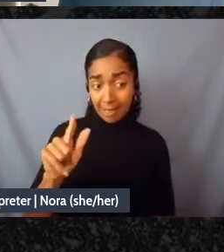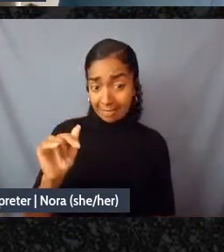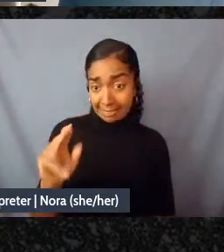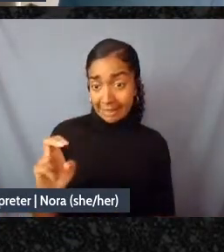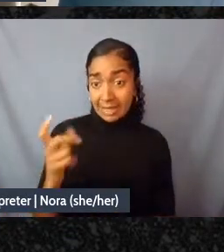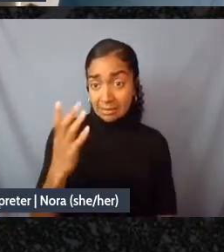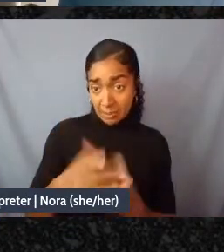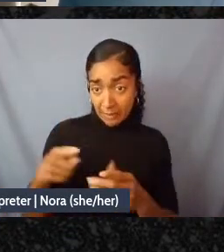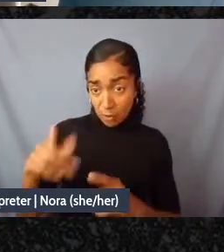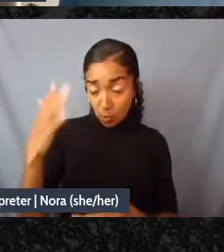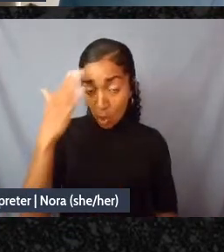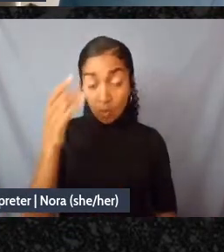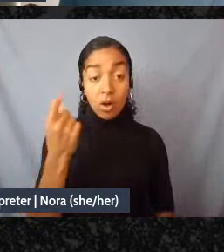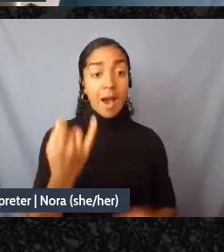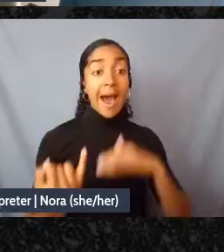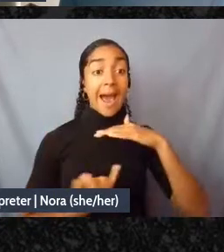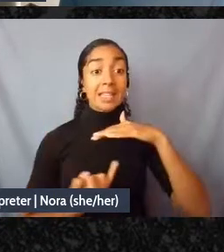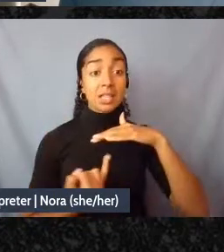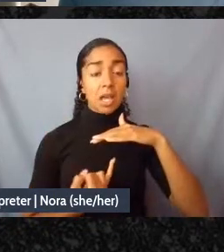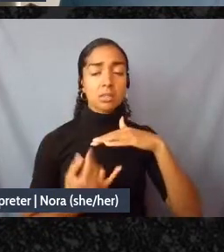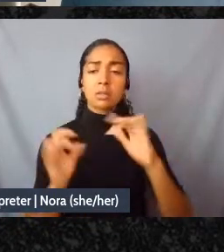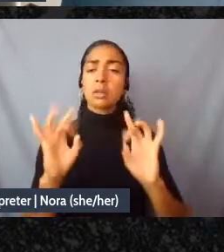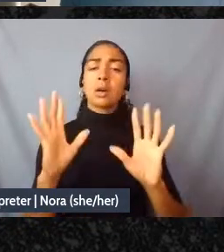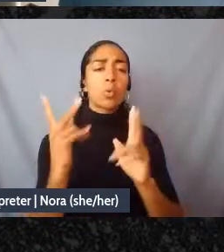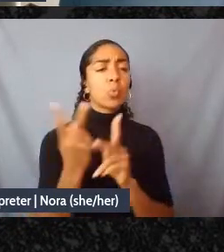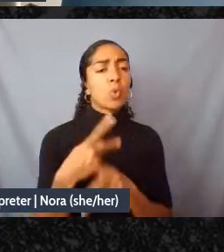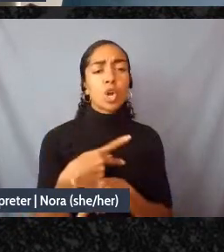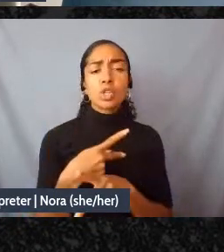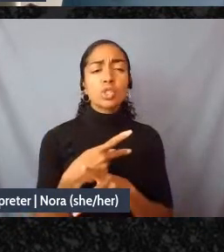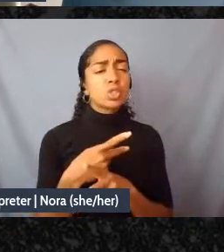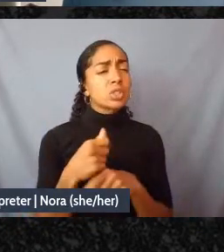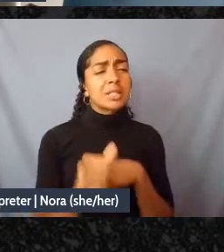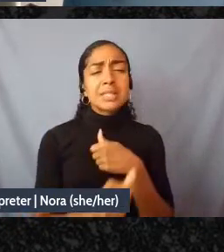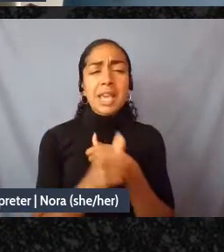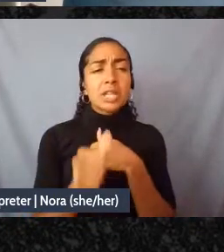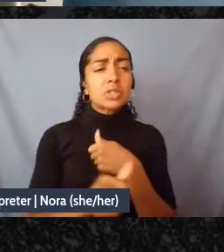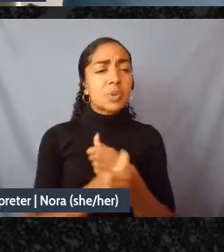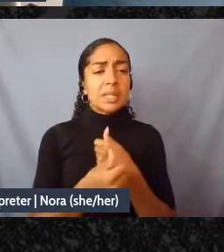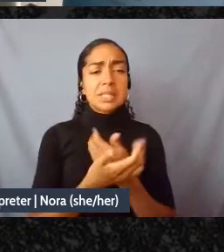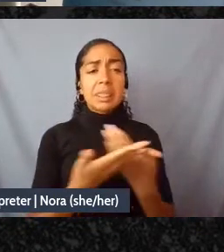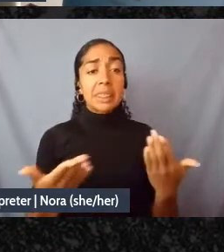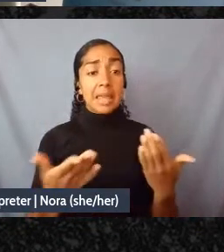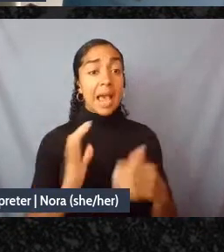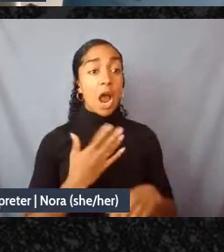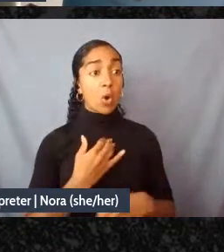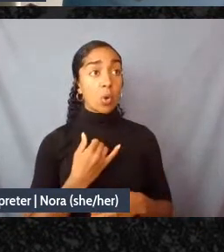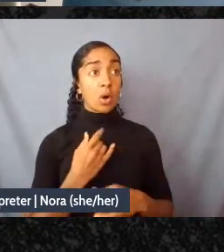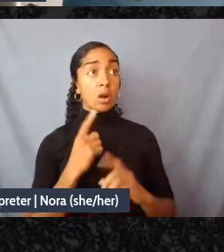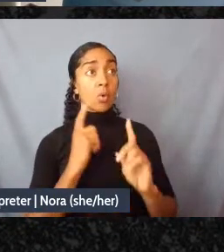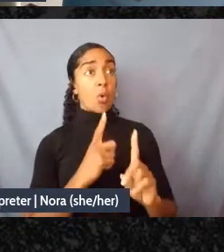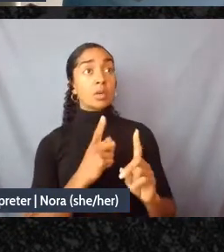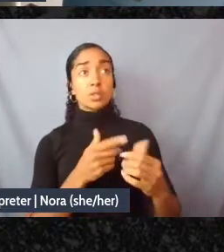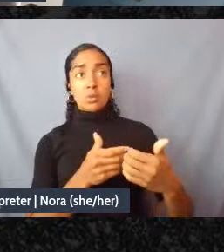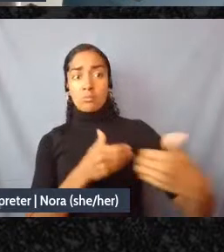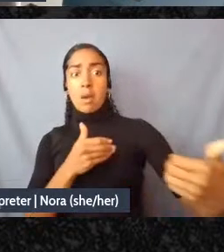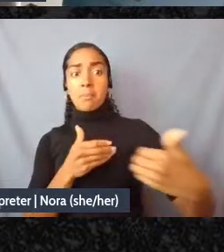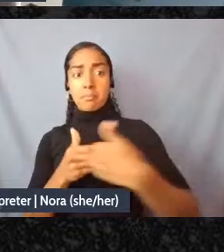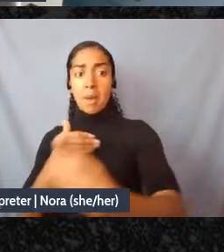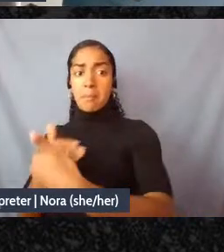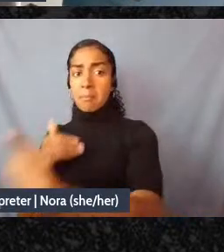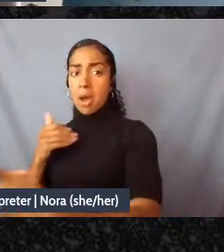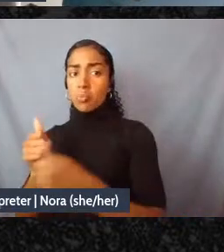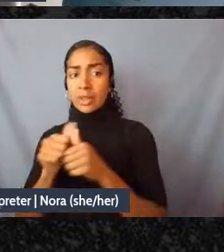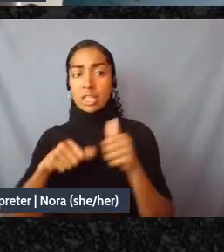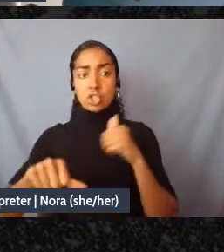often the desire to crack our connection to others and to make it feel like all you have is 911 or make it